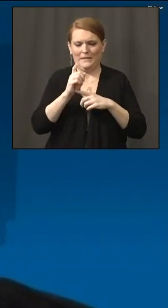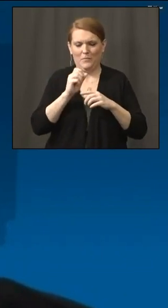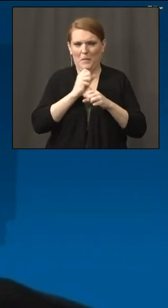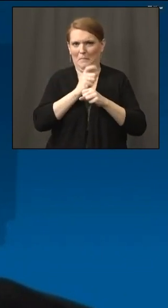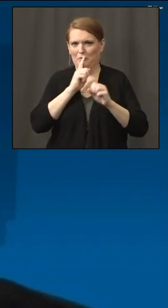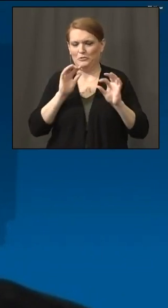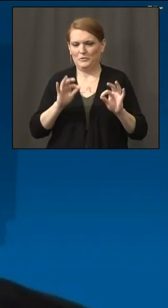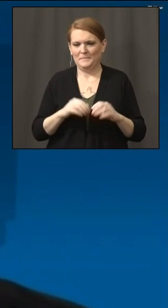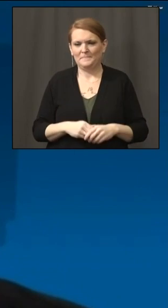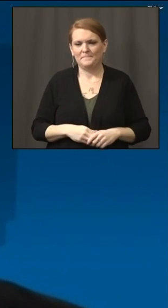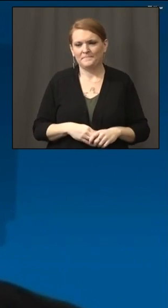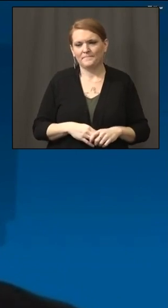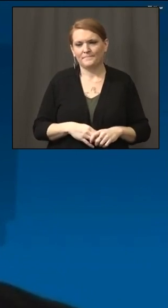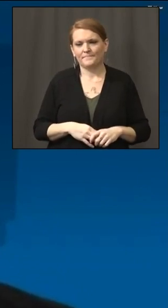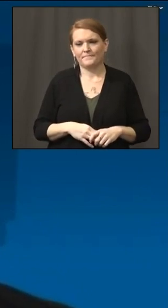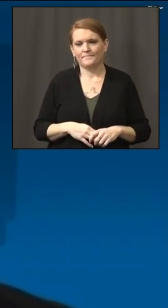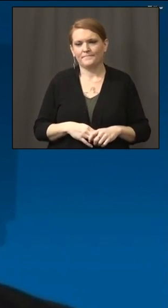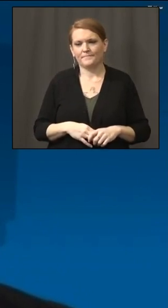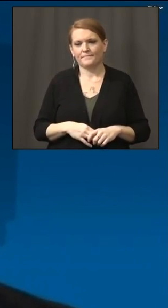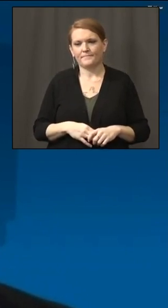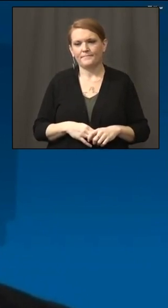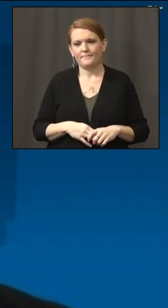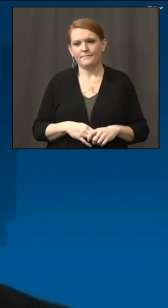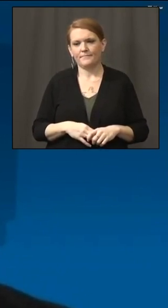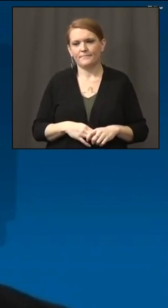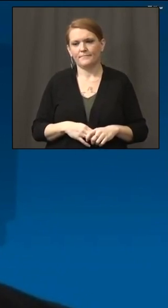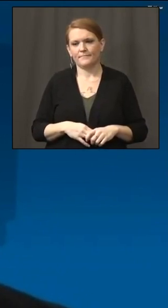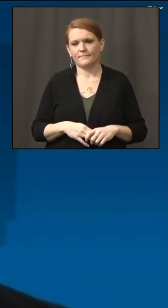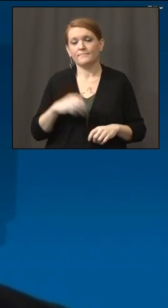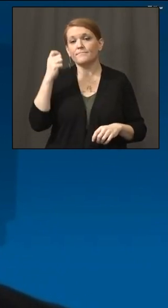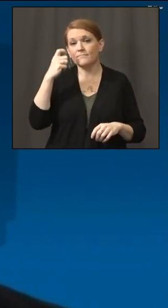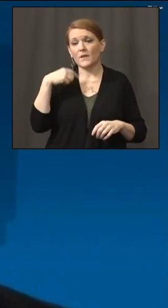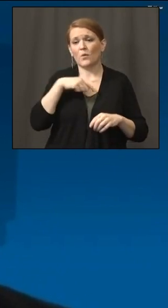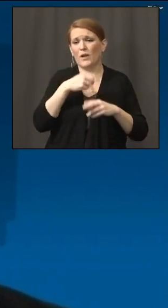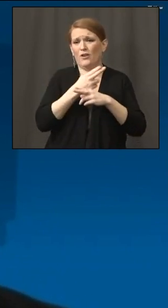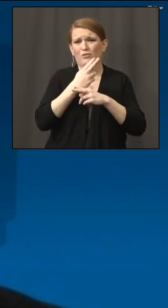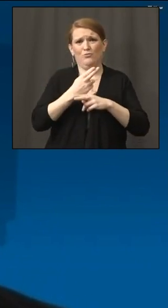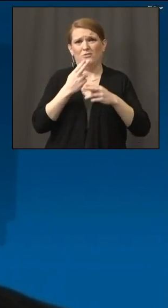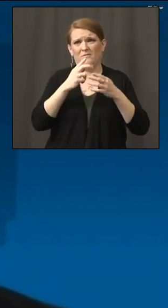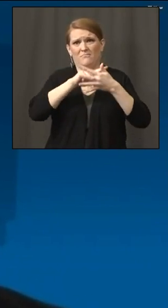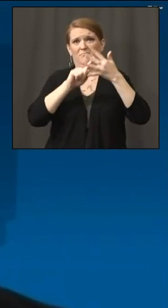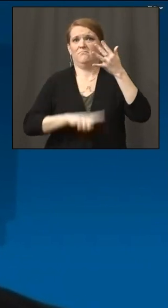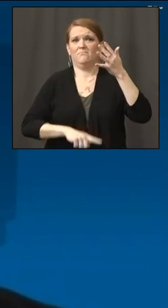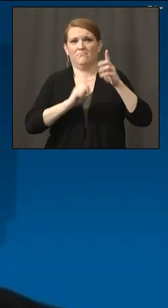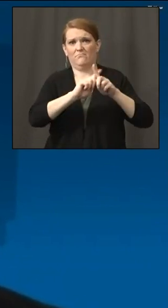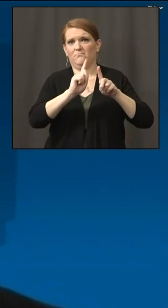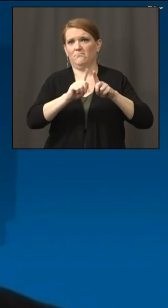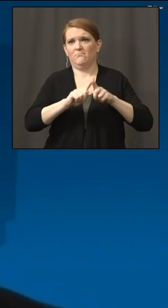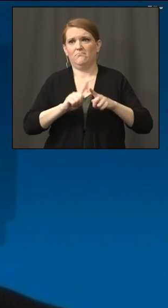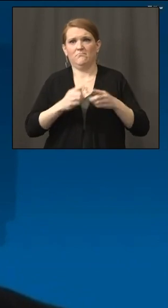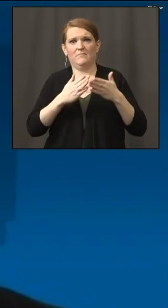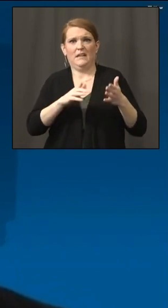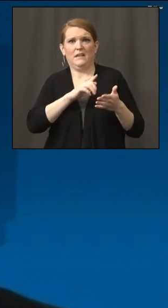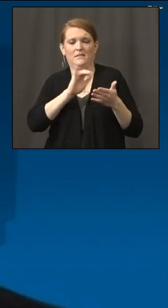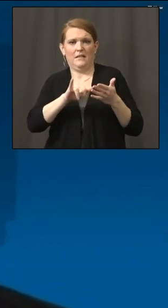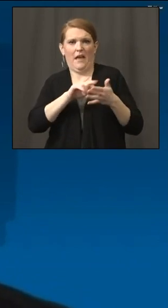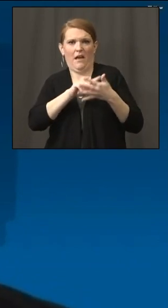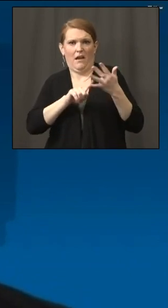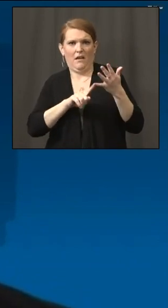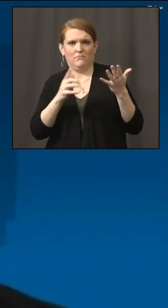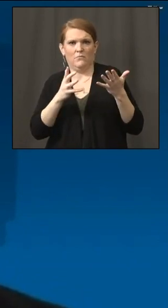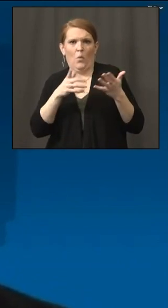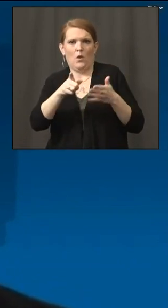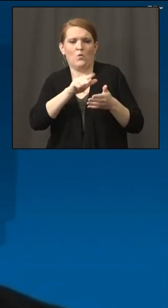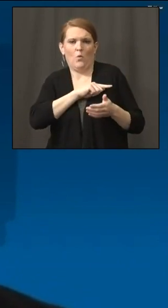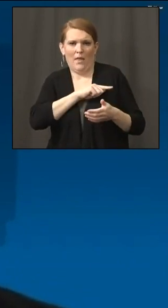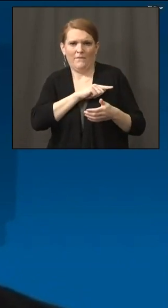So we are using a variety of eligibility criteria to determine the final eligibility pool. We're